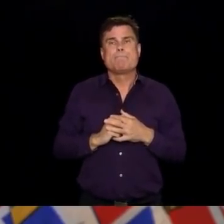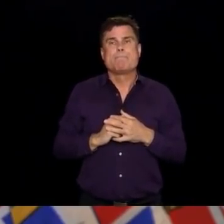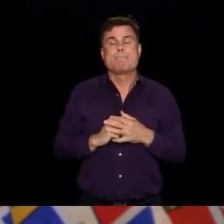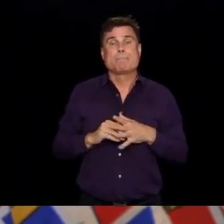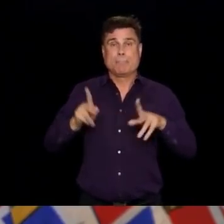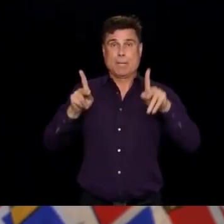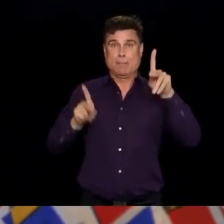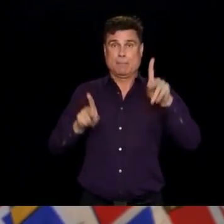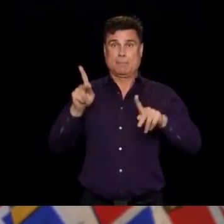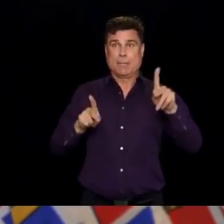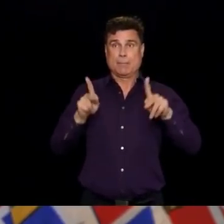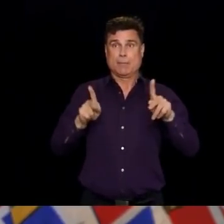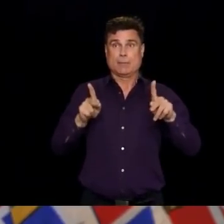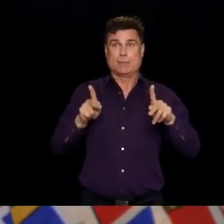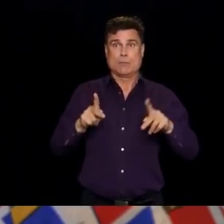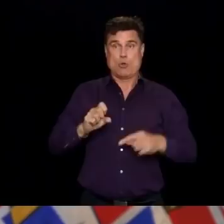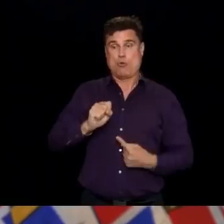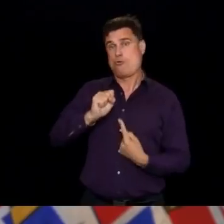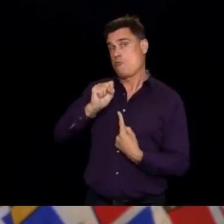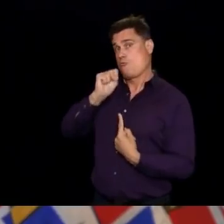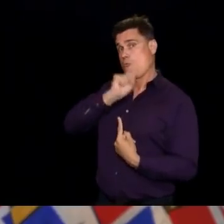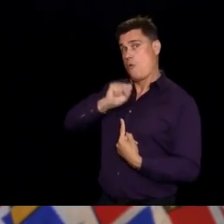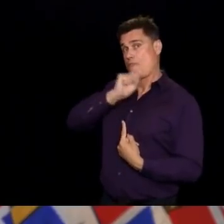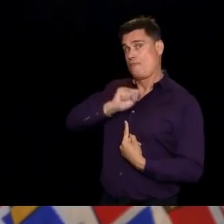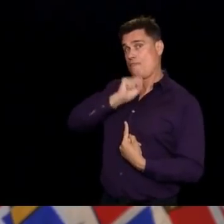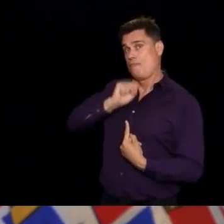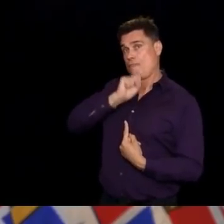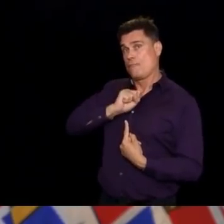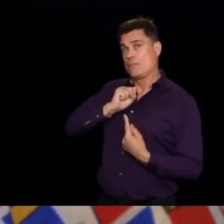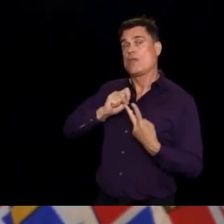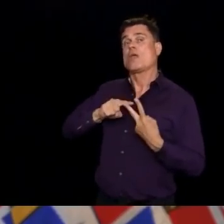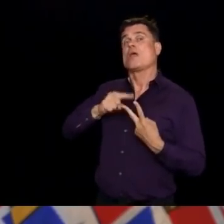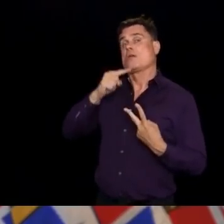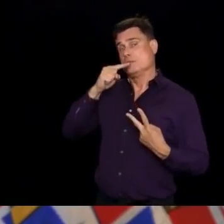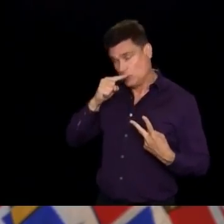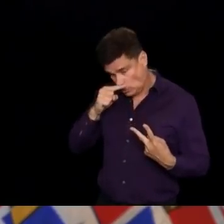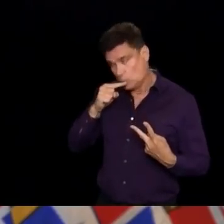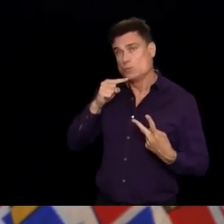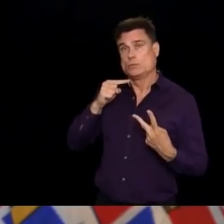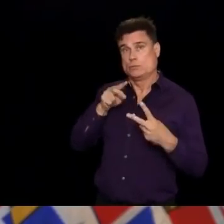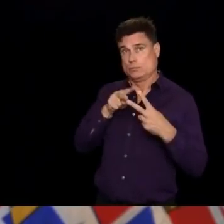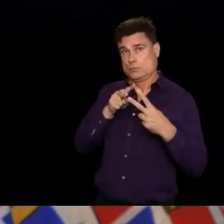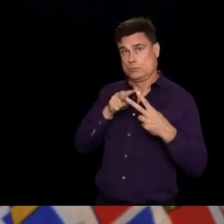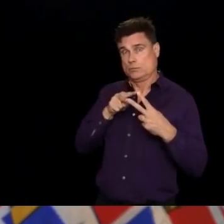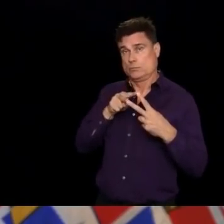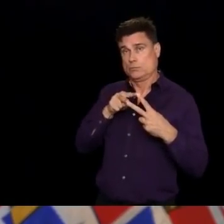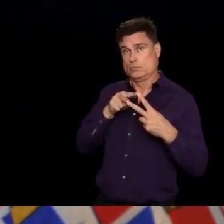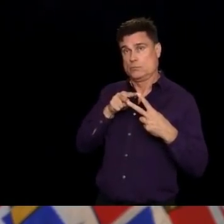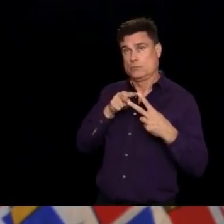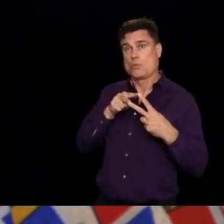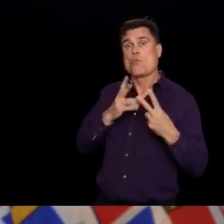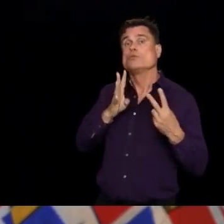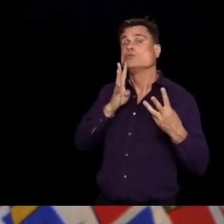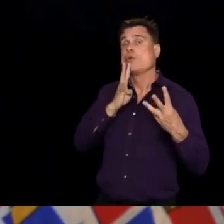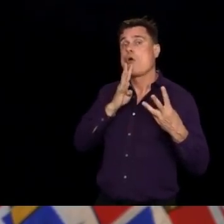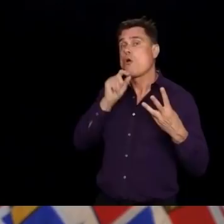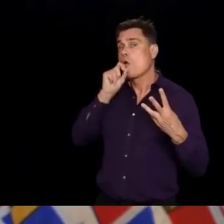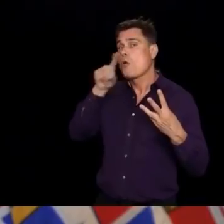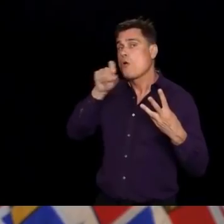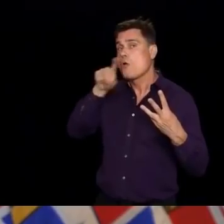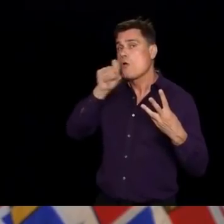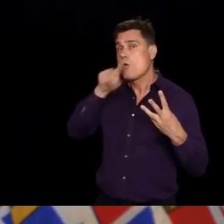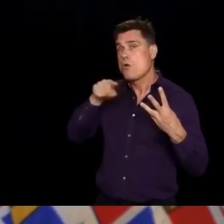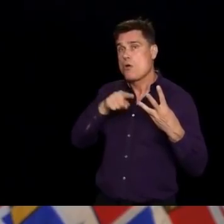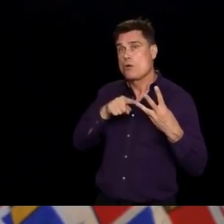and it's the larger ones that are often deposited up in the back of the throat or in the upper part of the lungs. And when we